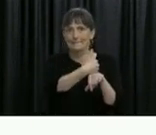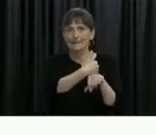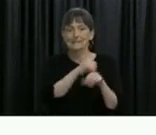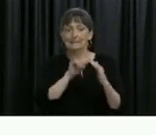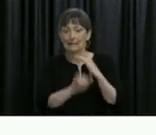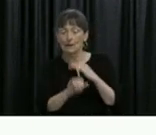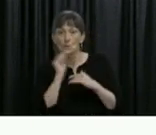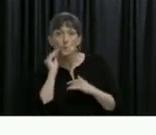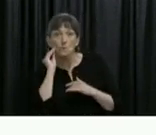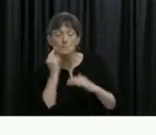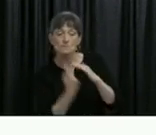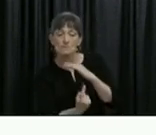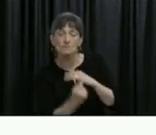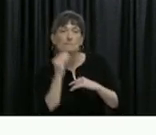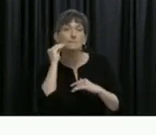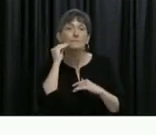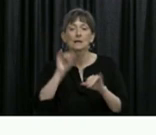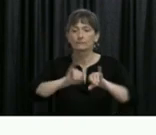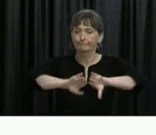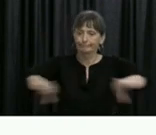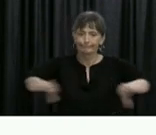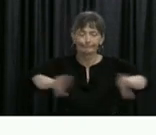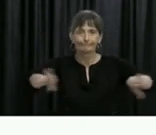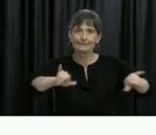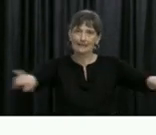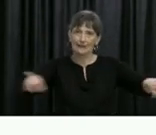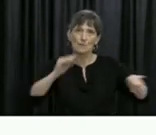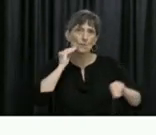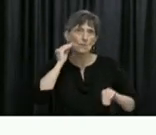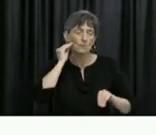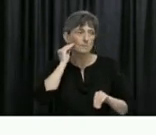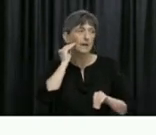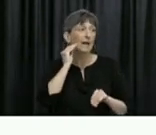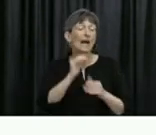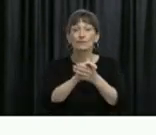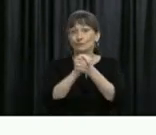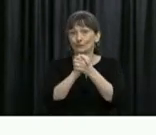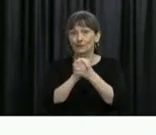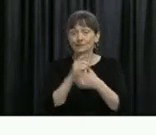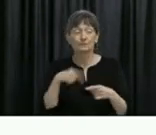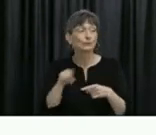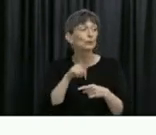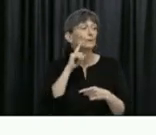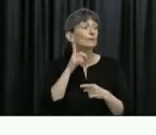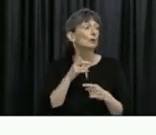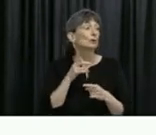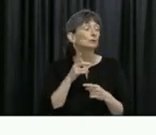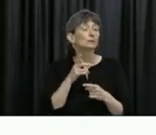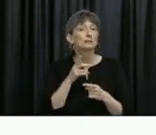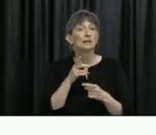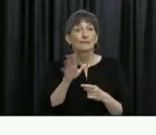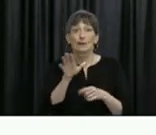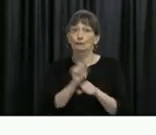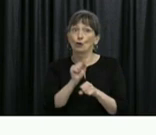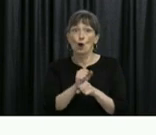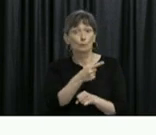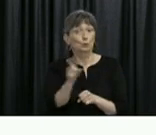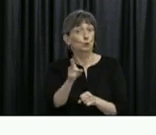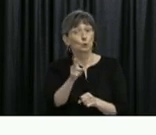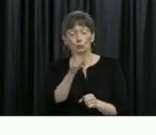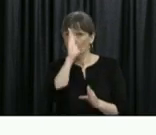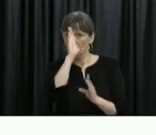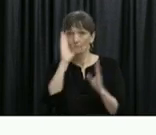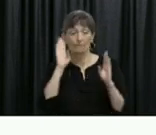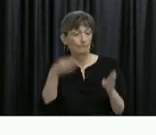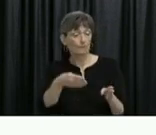-home orders. And as well, just congratulations to the populations in terms of the terrific job they have done in terms of